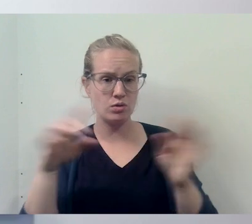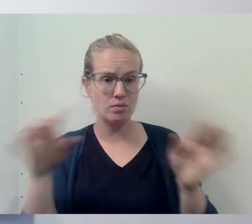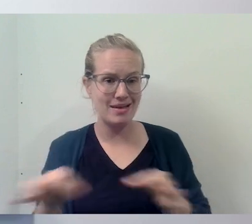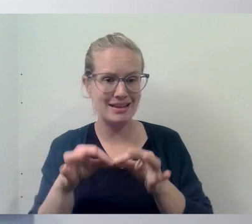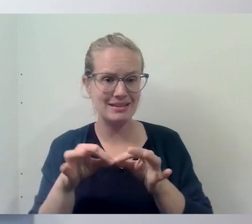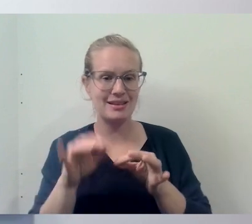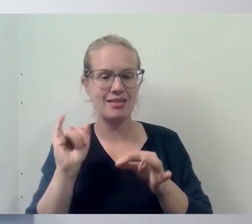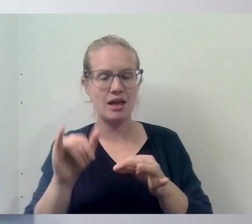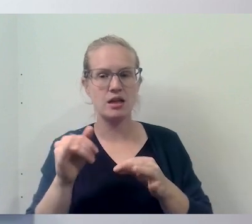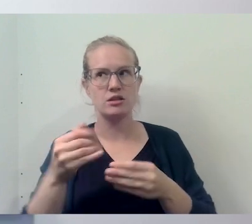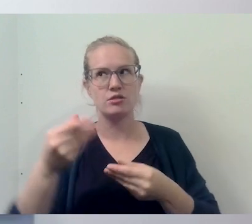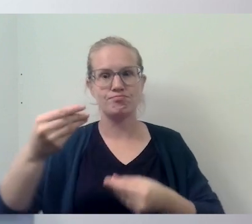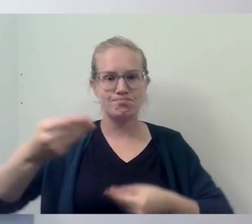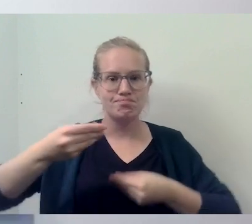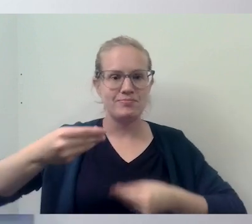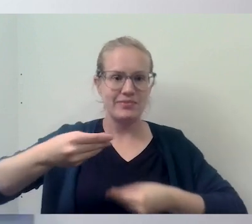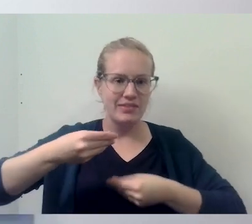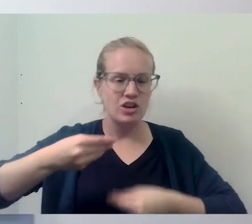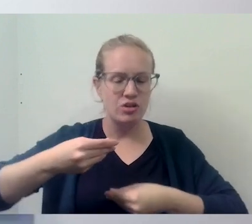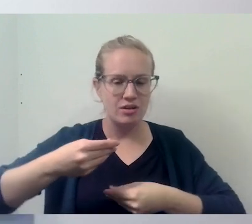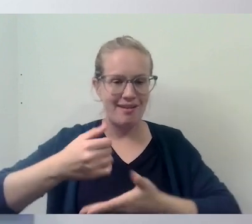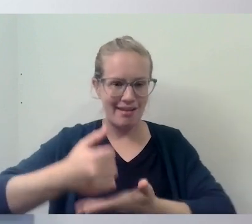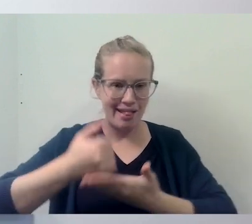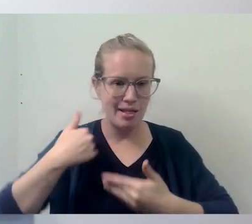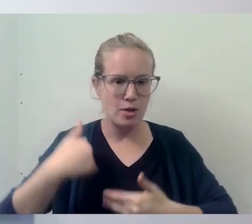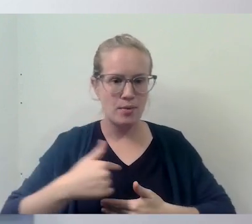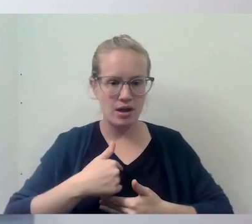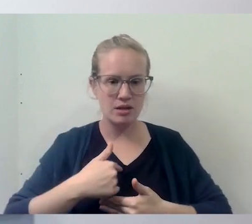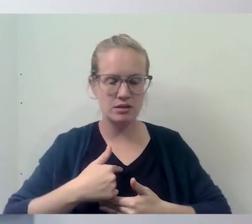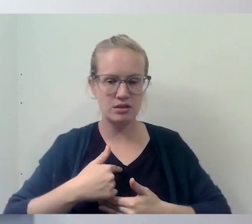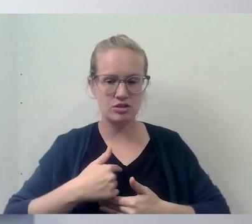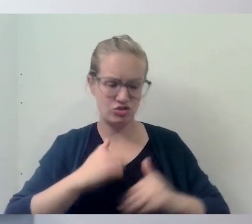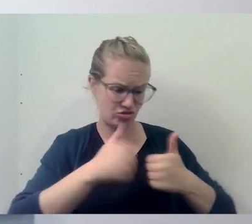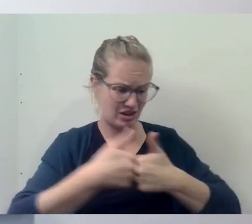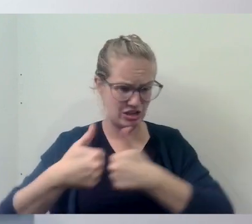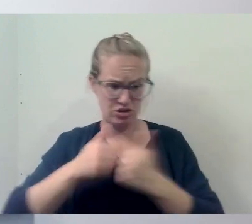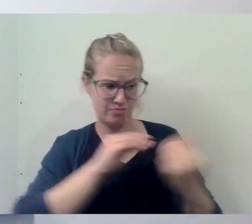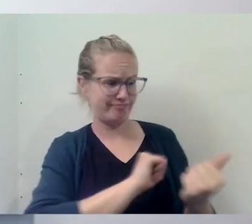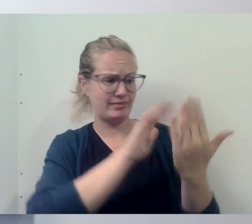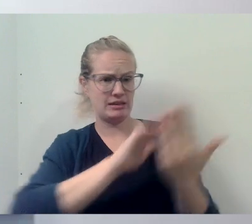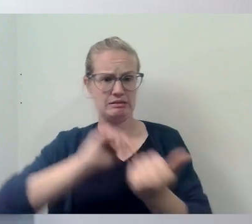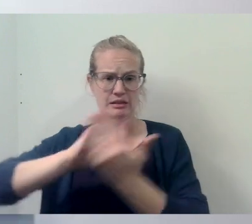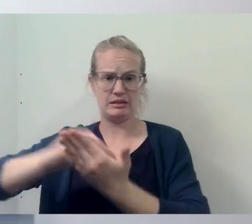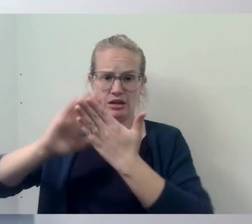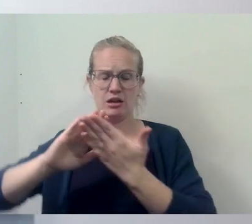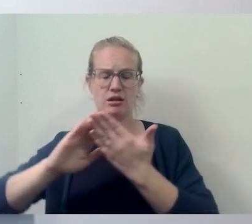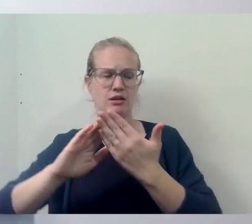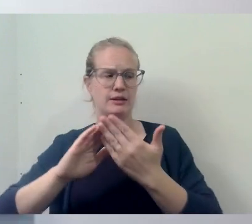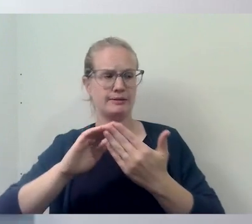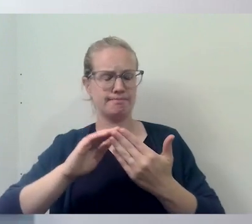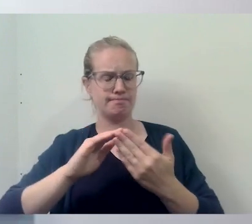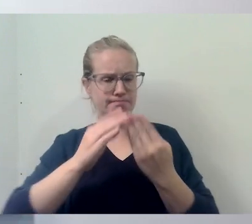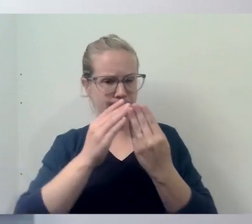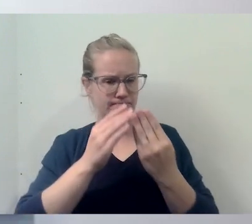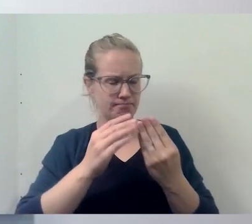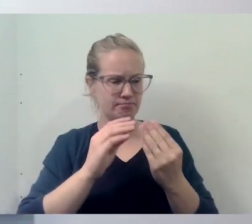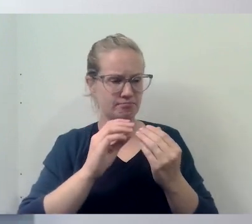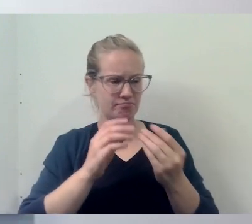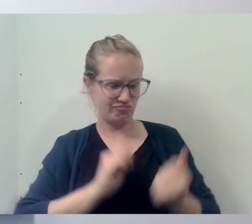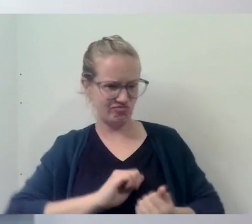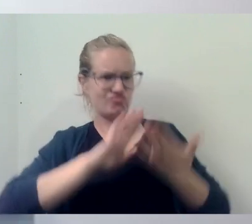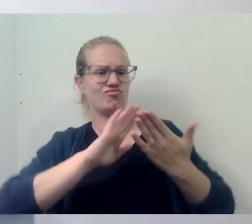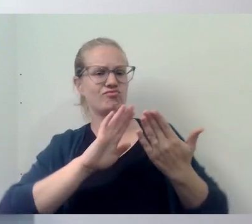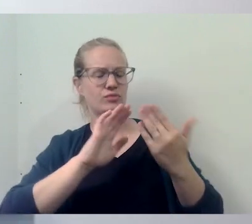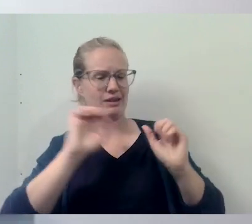the nourishment that we need to help us face each day or face the challenges we encounter each day.